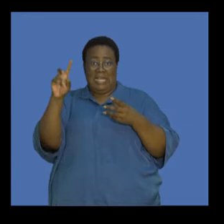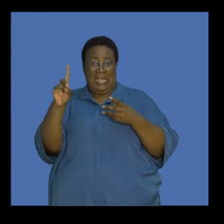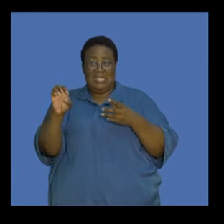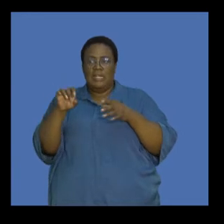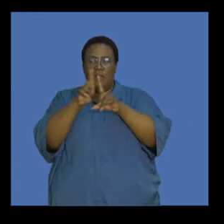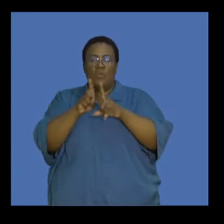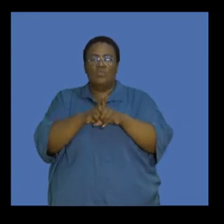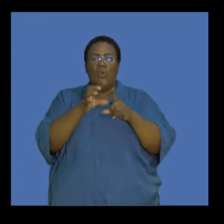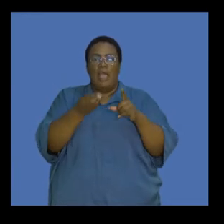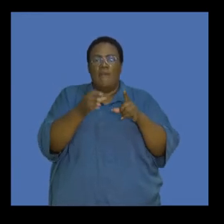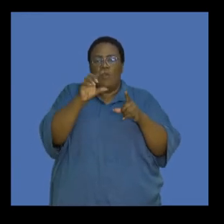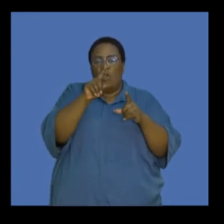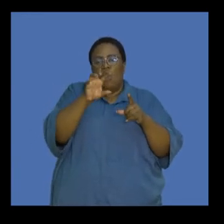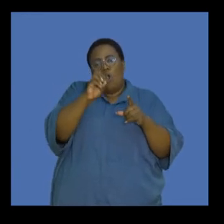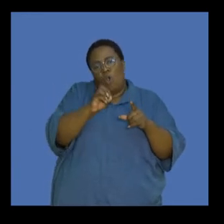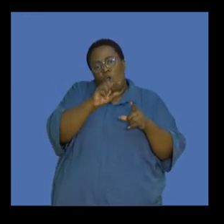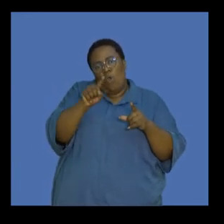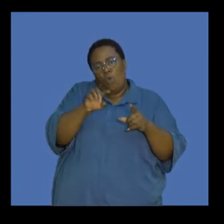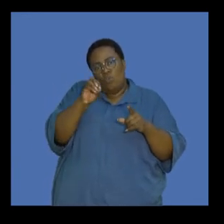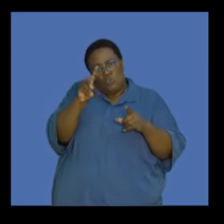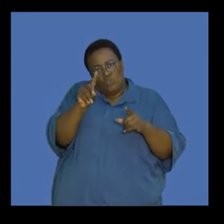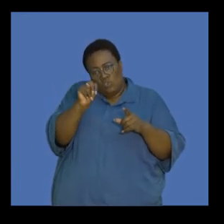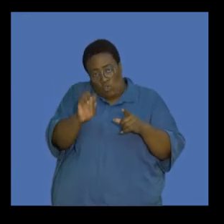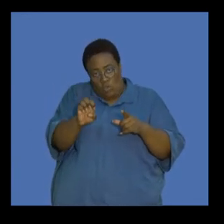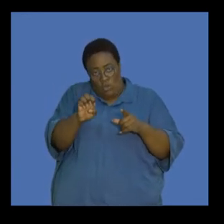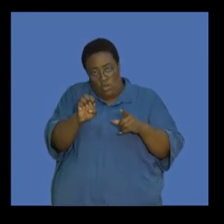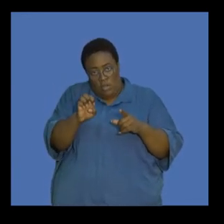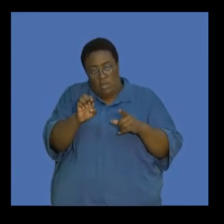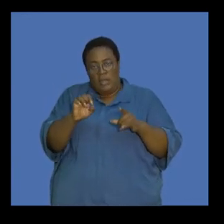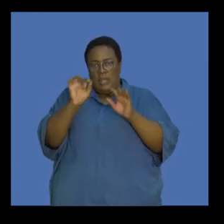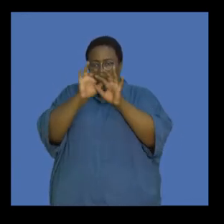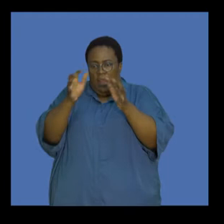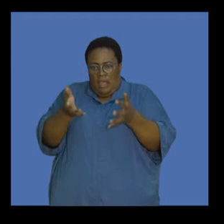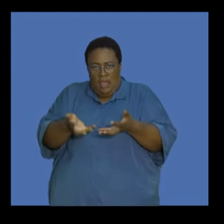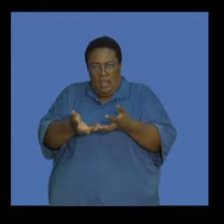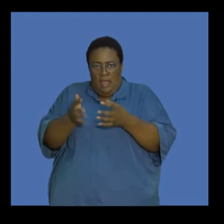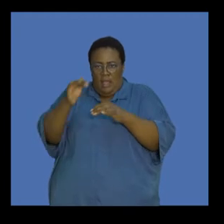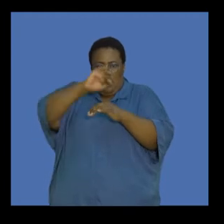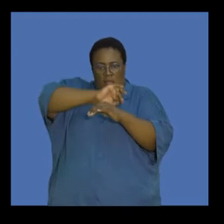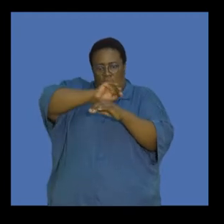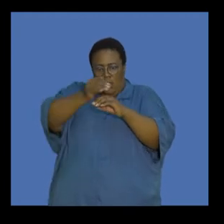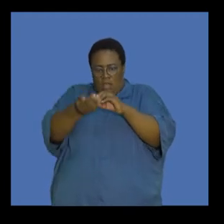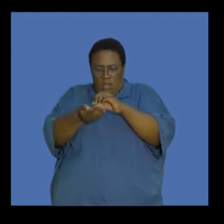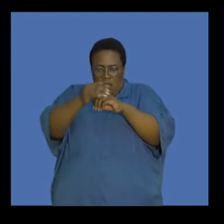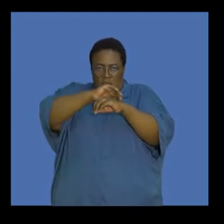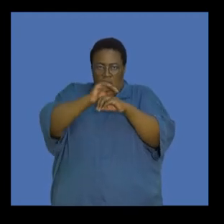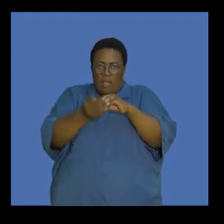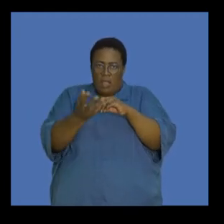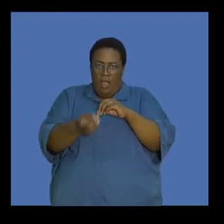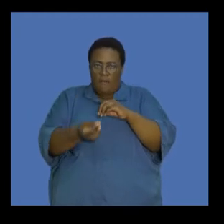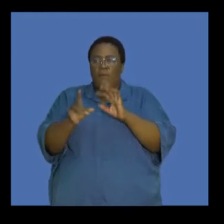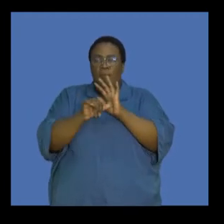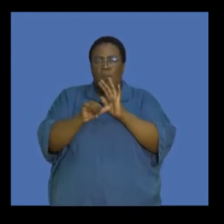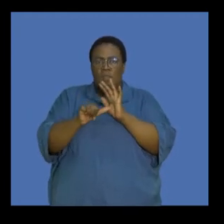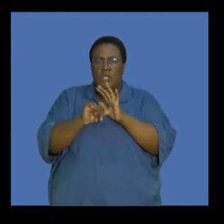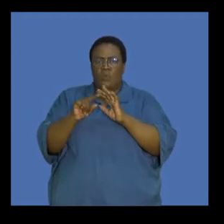collectively form part of this layer of gases that constitutes the atmosphere. What is crucial for us